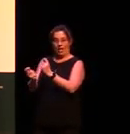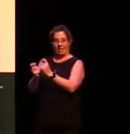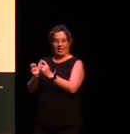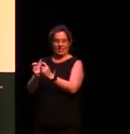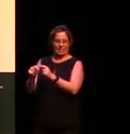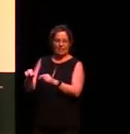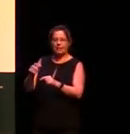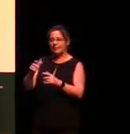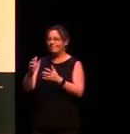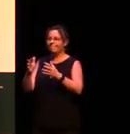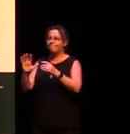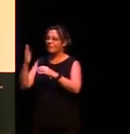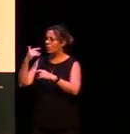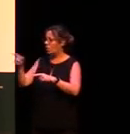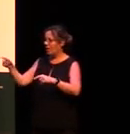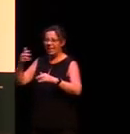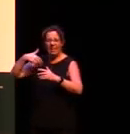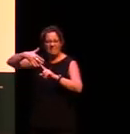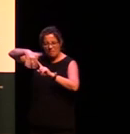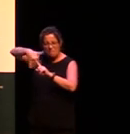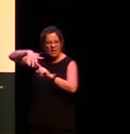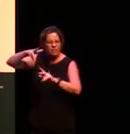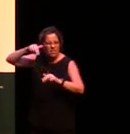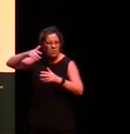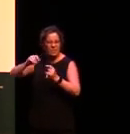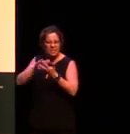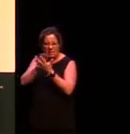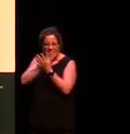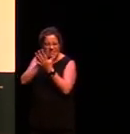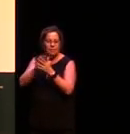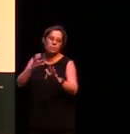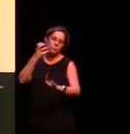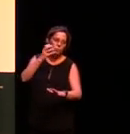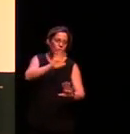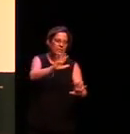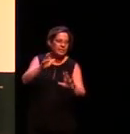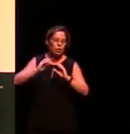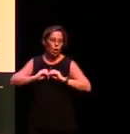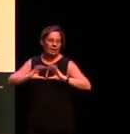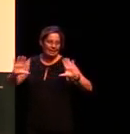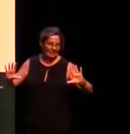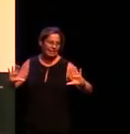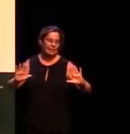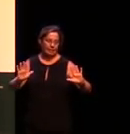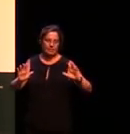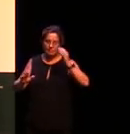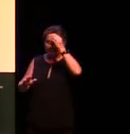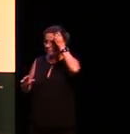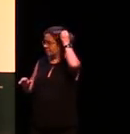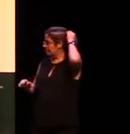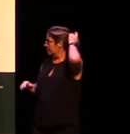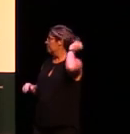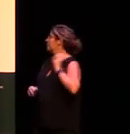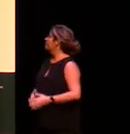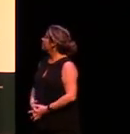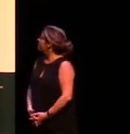earlier it's got some background noise or something that is a bit annoying so I'm sorry you can't fully hear it but you'll get the